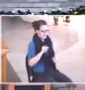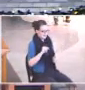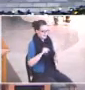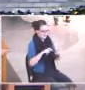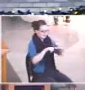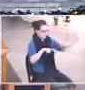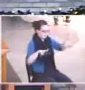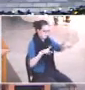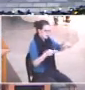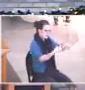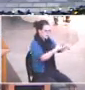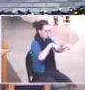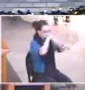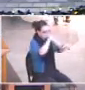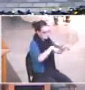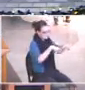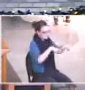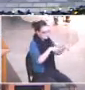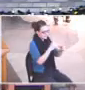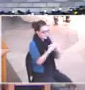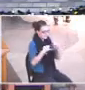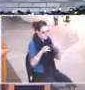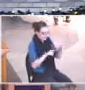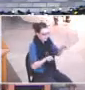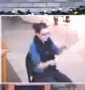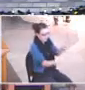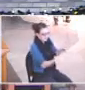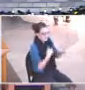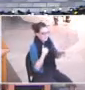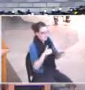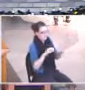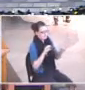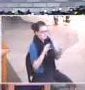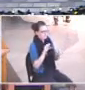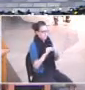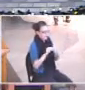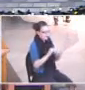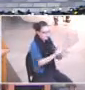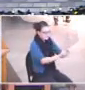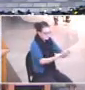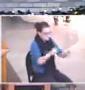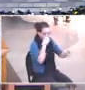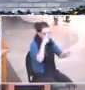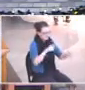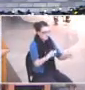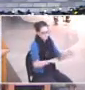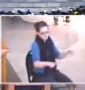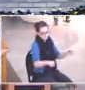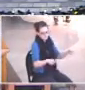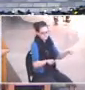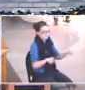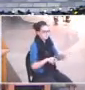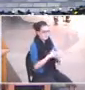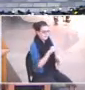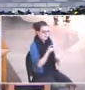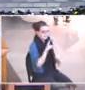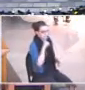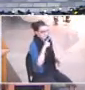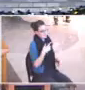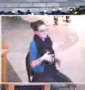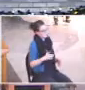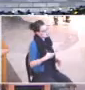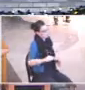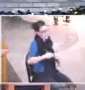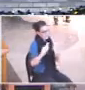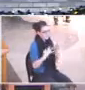cardboard, mount the speaker, run the wires, and it had a little bracket for under the front dash. And this was really